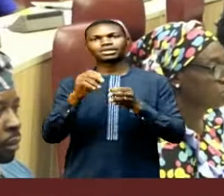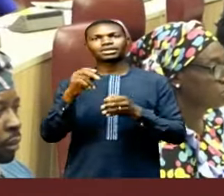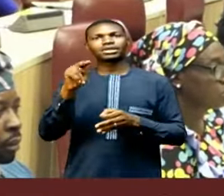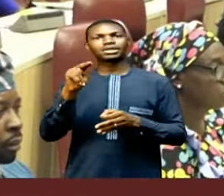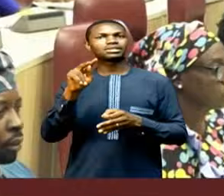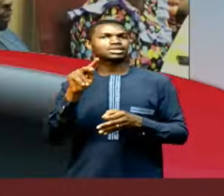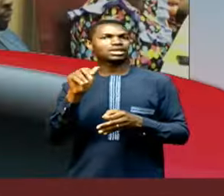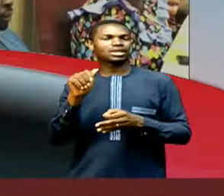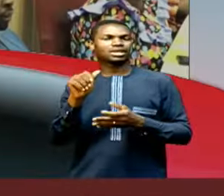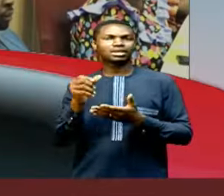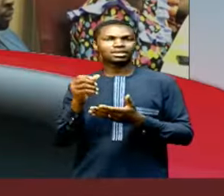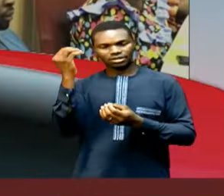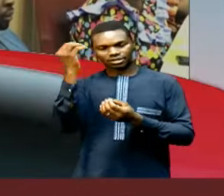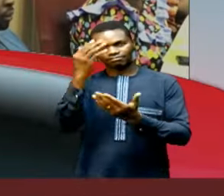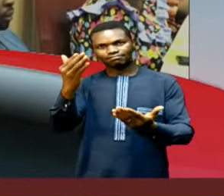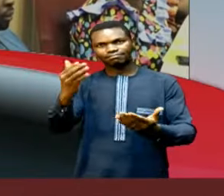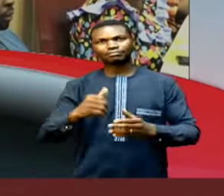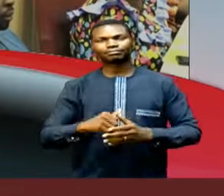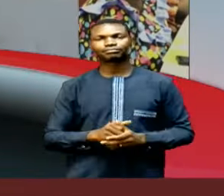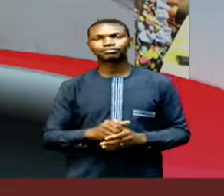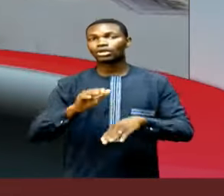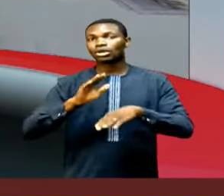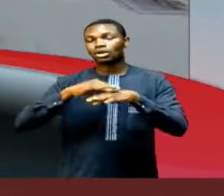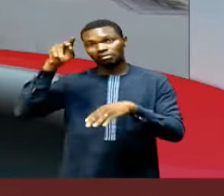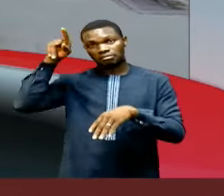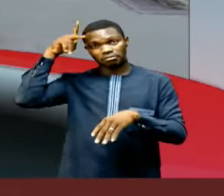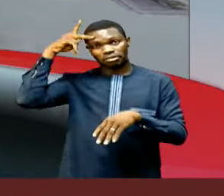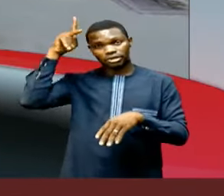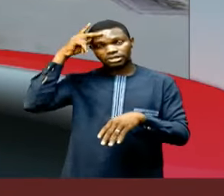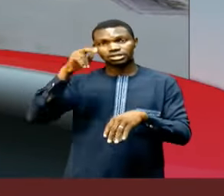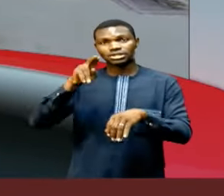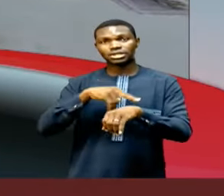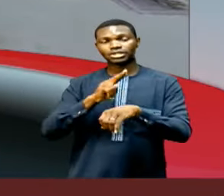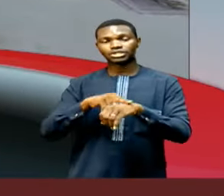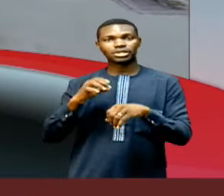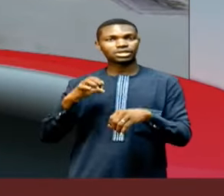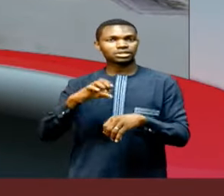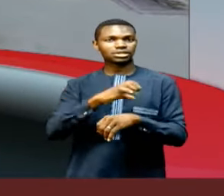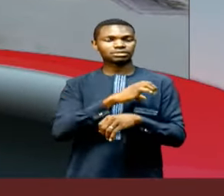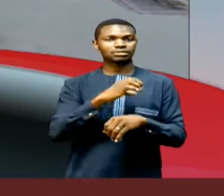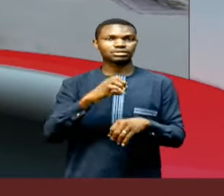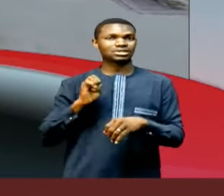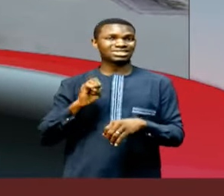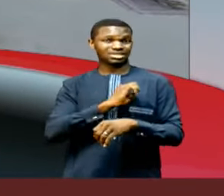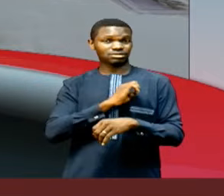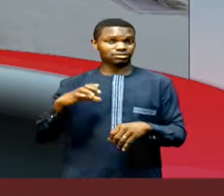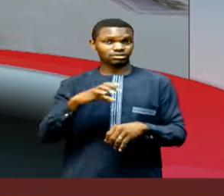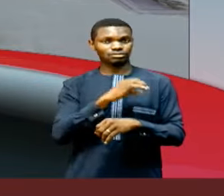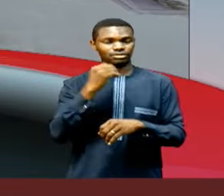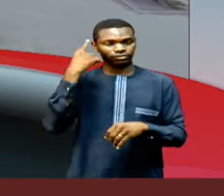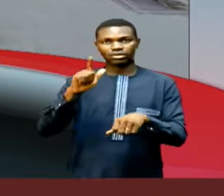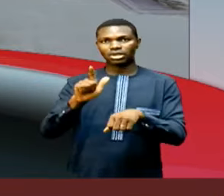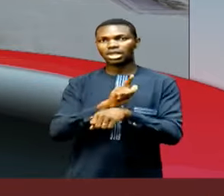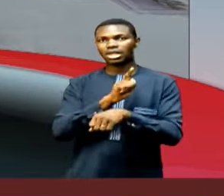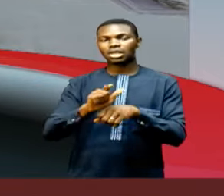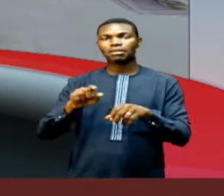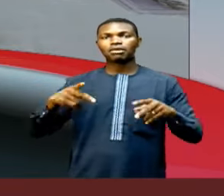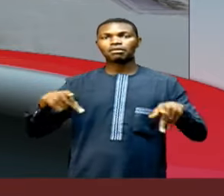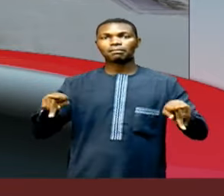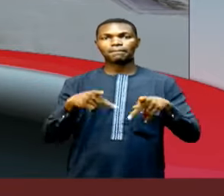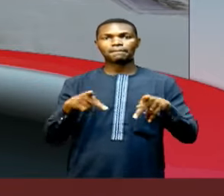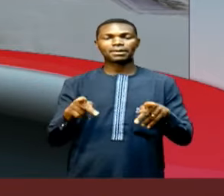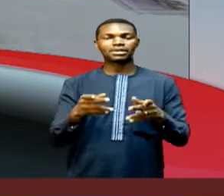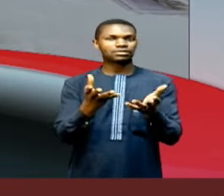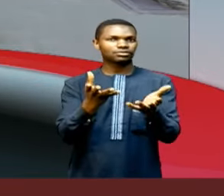NTA News. On politics, National Executive Committee of the Labor Party has resolved to pursue